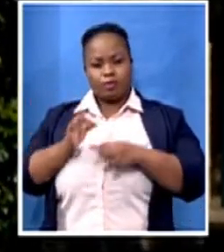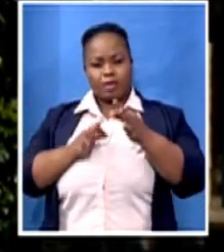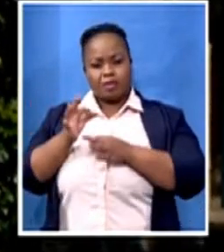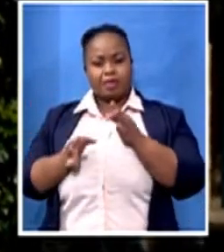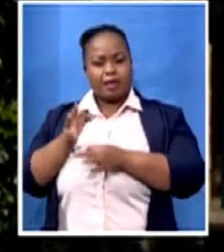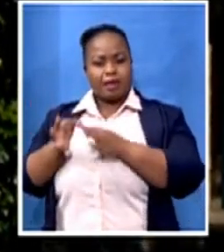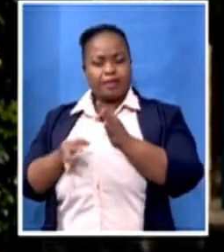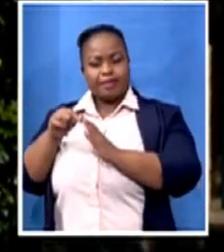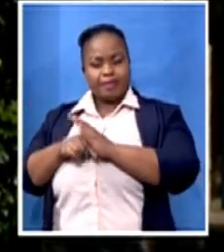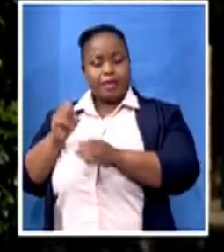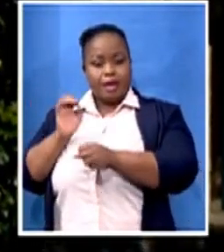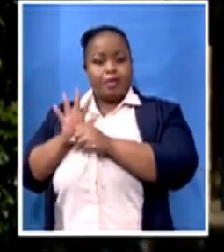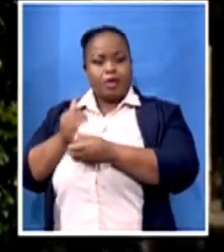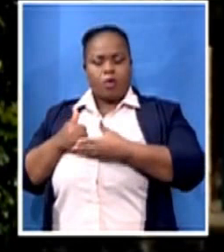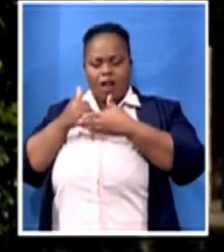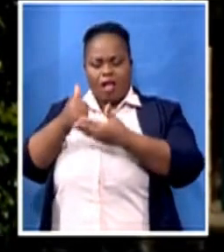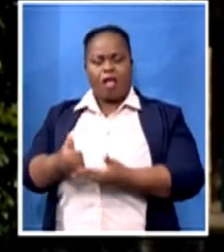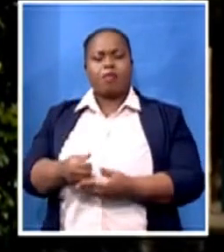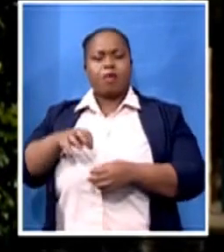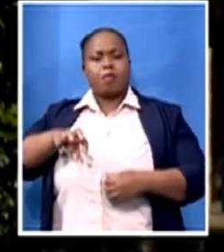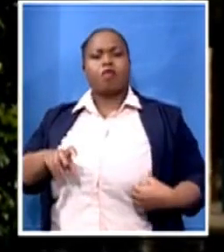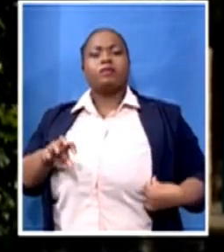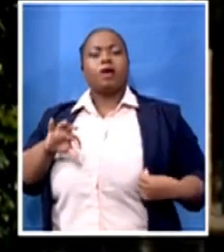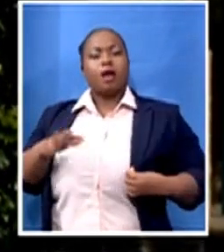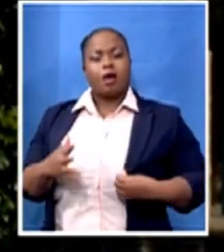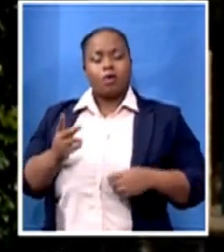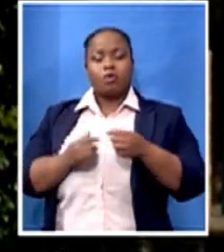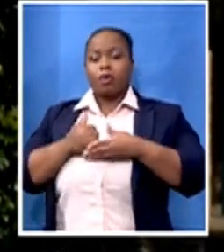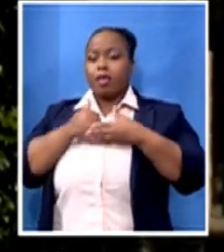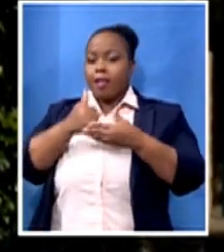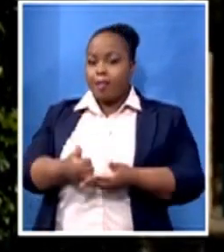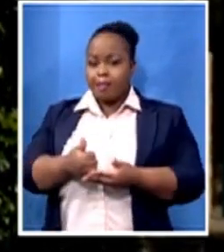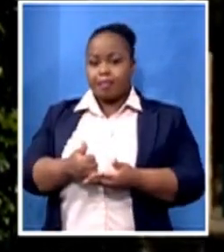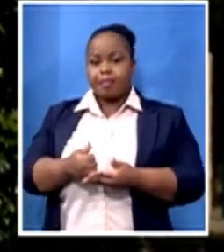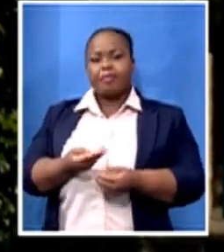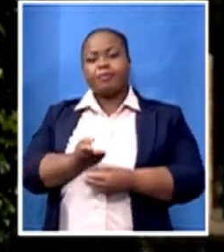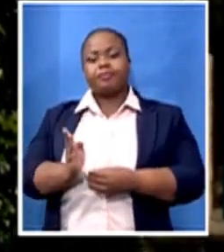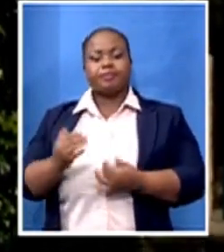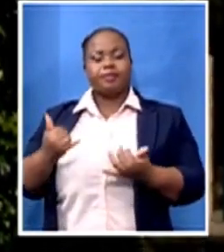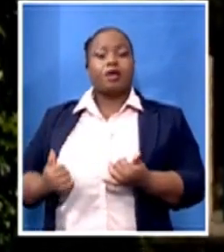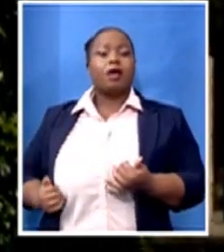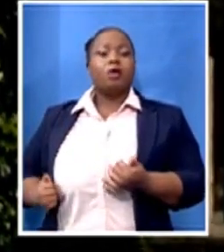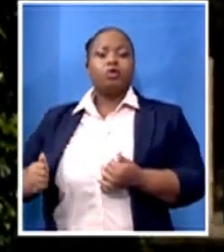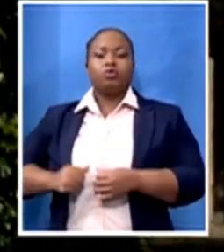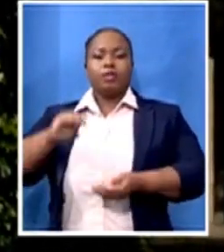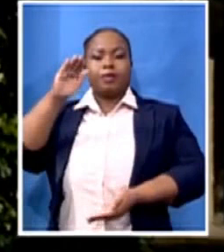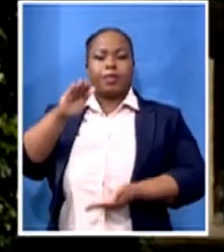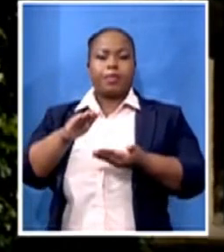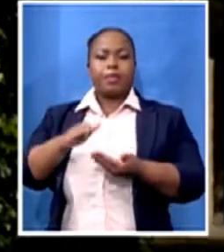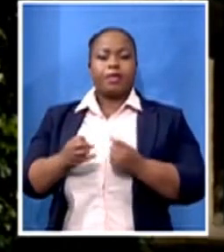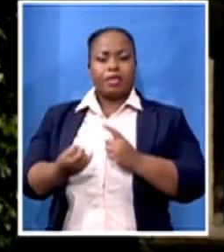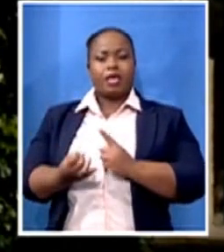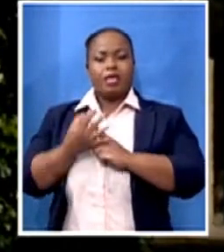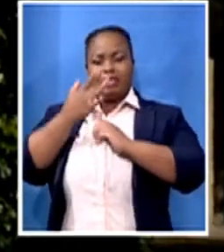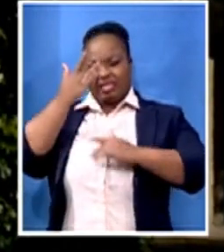and how they will help assist the province with their rapid increases of infections here in the province. They are hoping that these